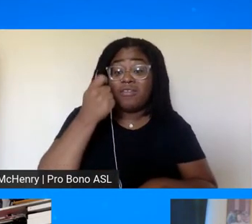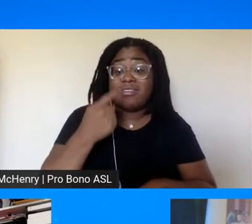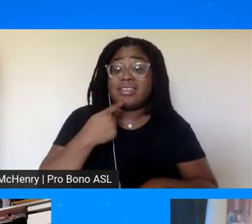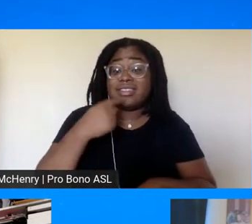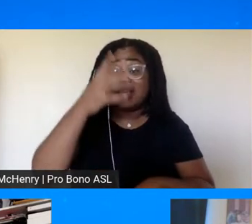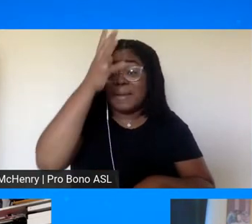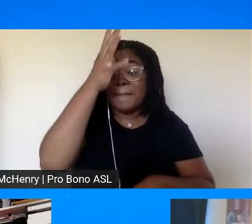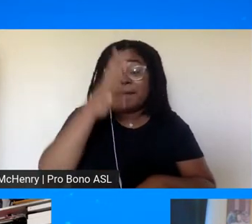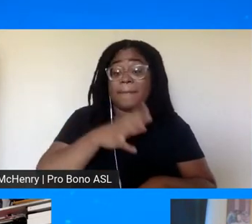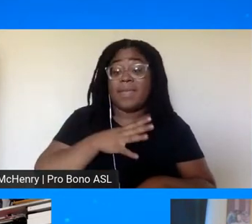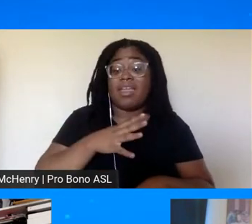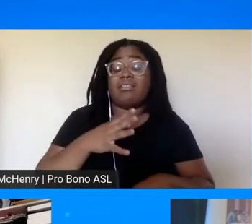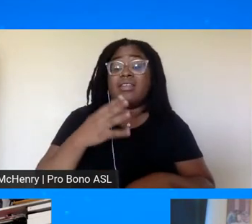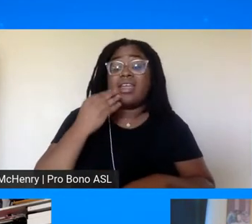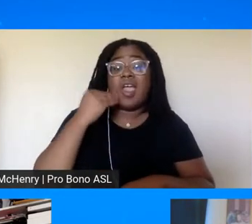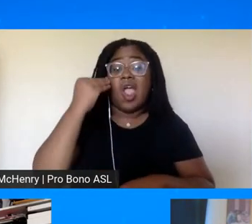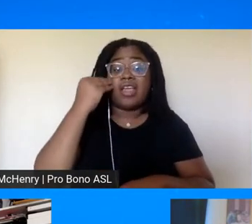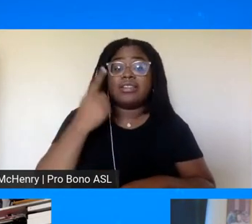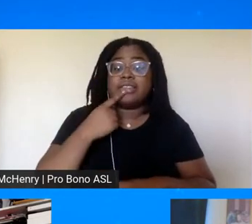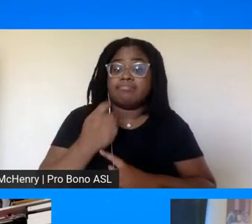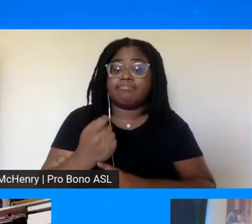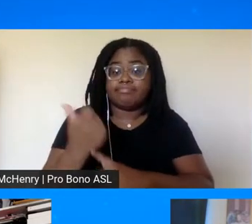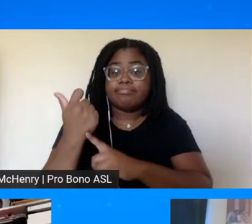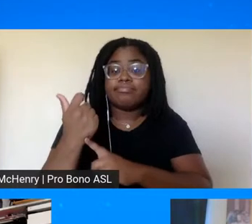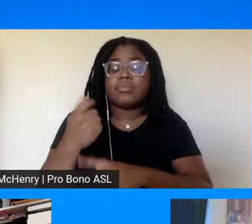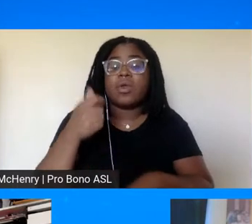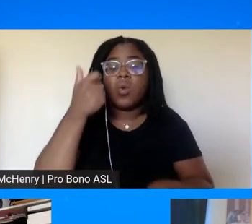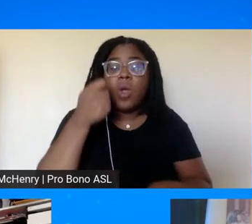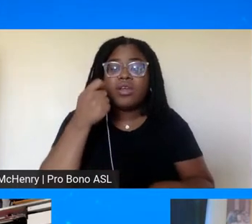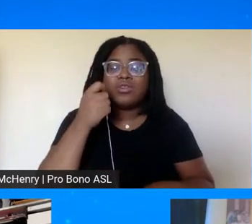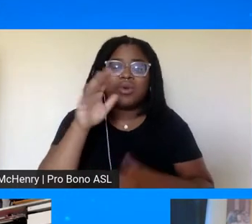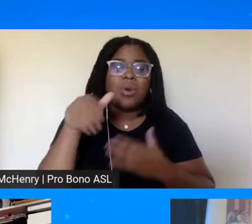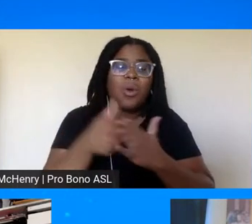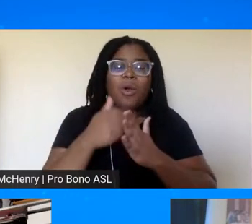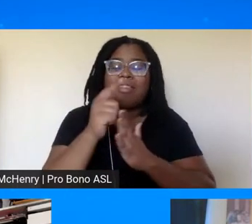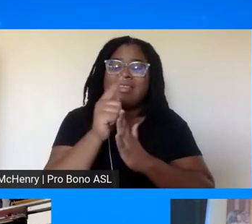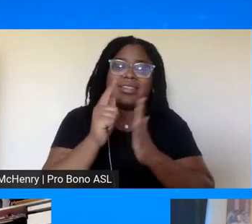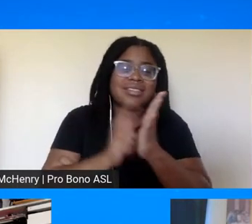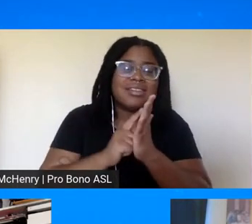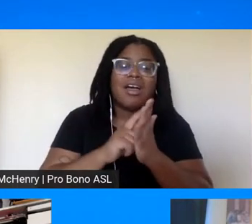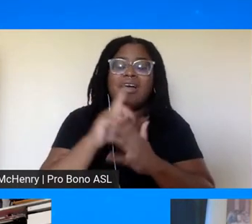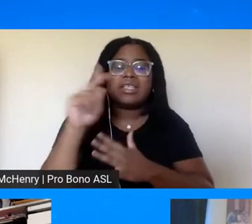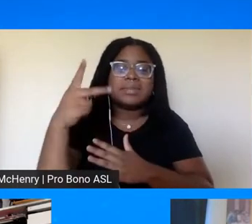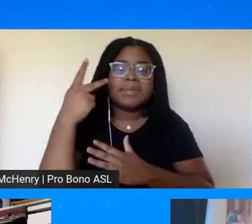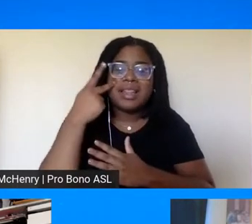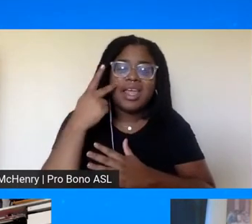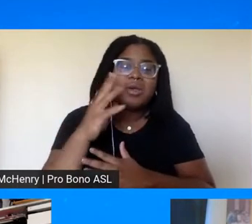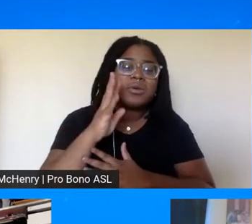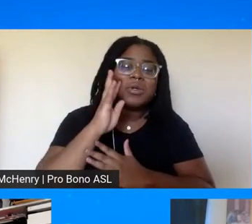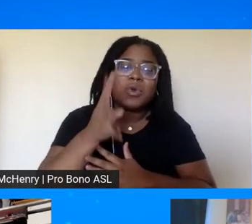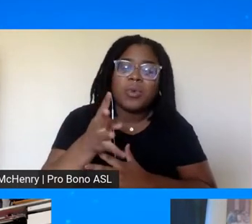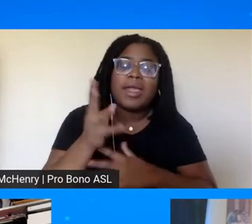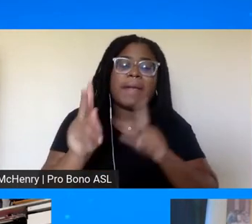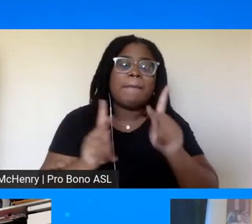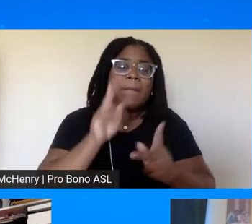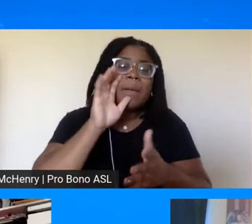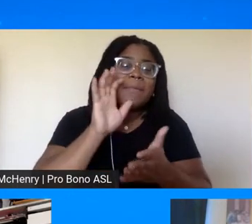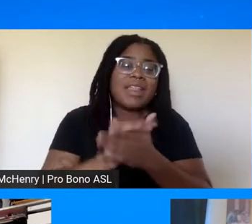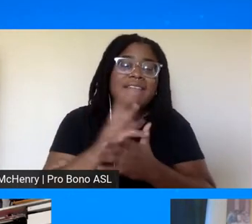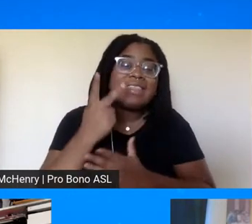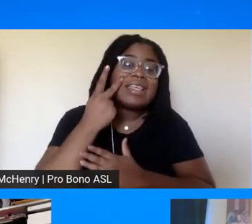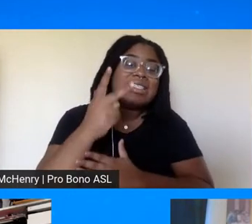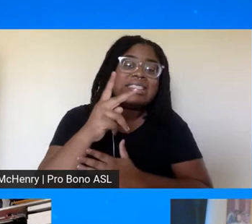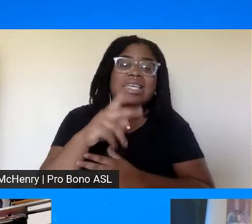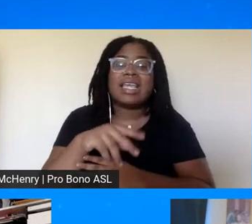house they would take you off of welfare so all these laws have been generated so that it's political and people believe it because they see it on the media